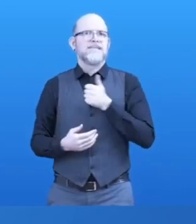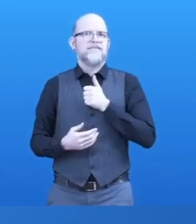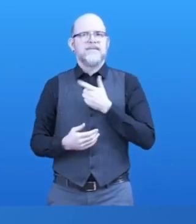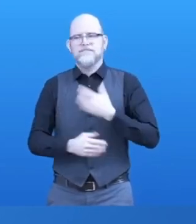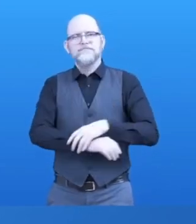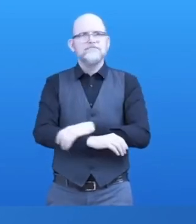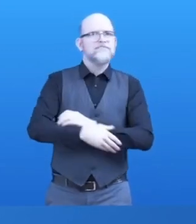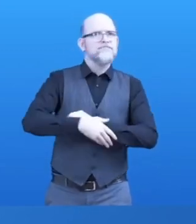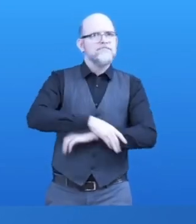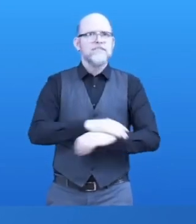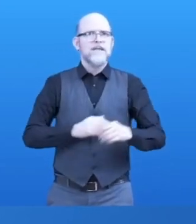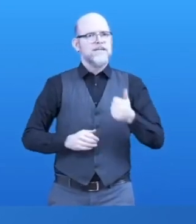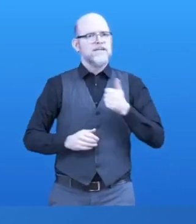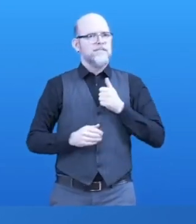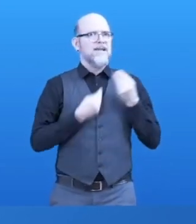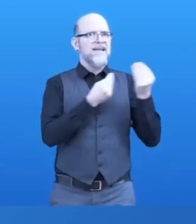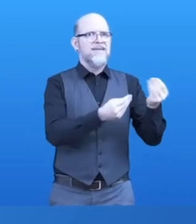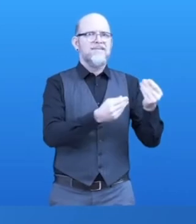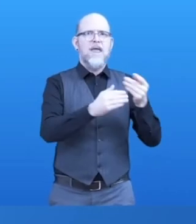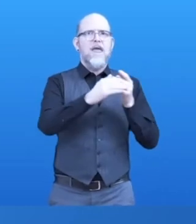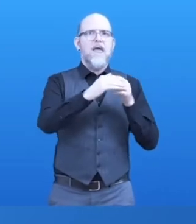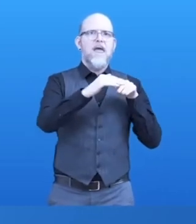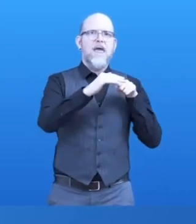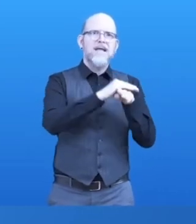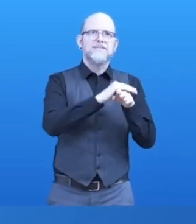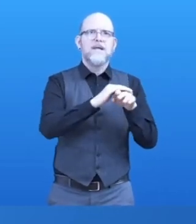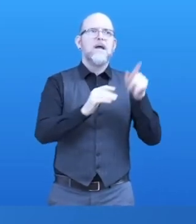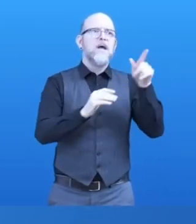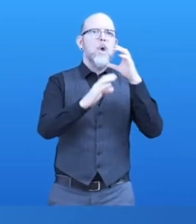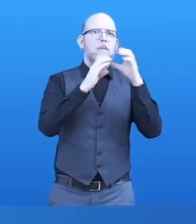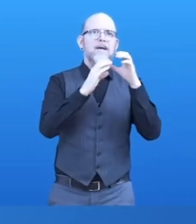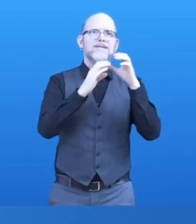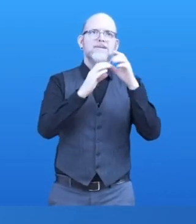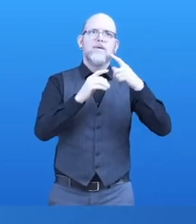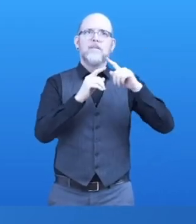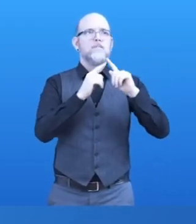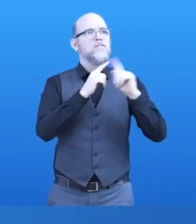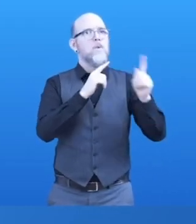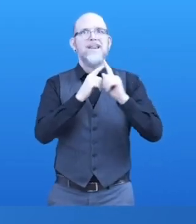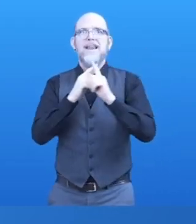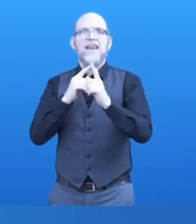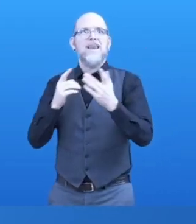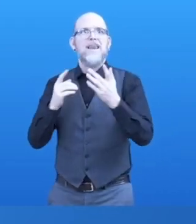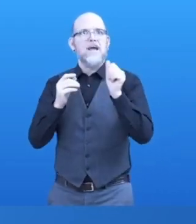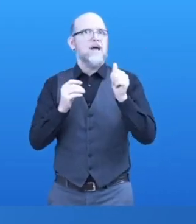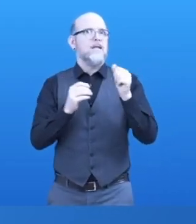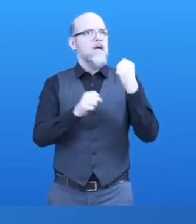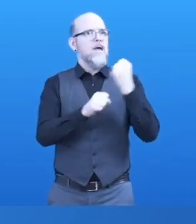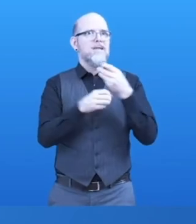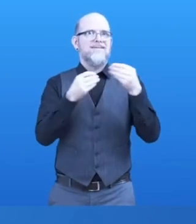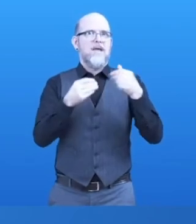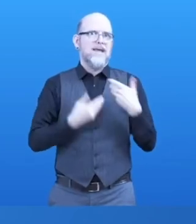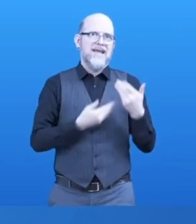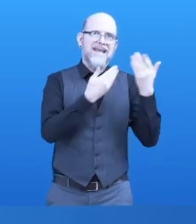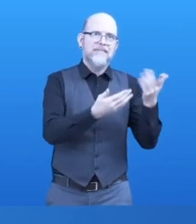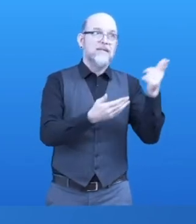digital fabrication, open source blueprints and collaborative design, we create